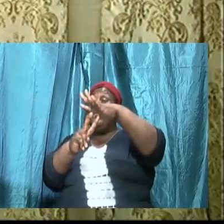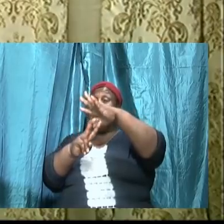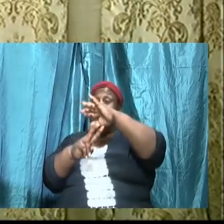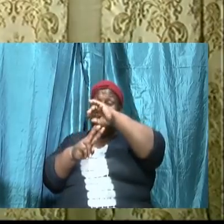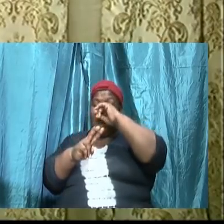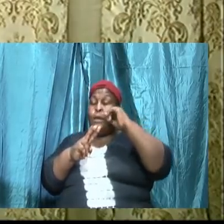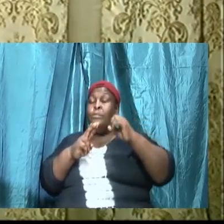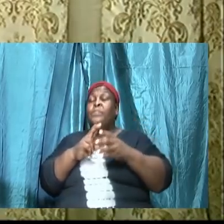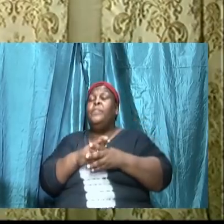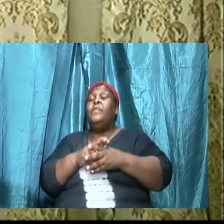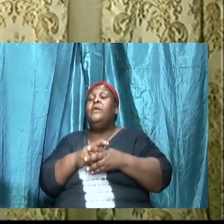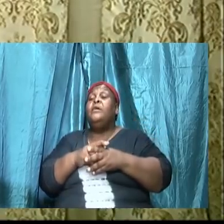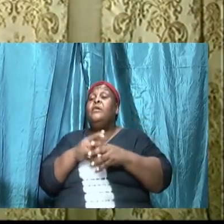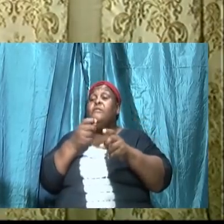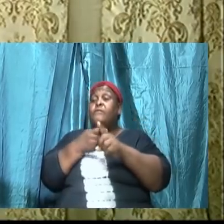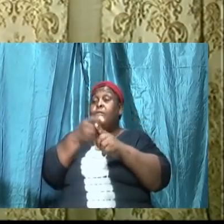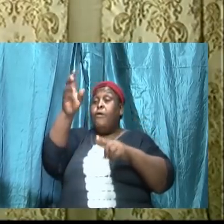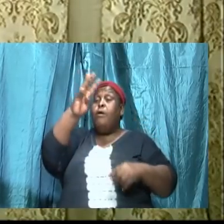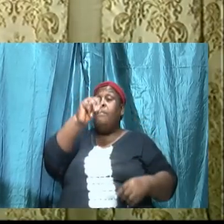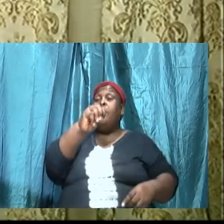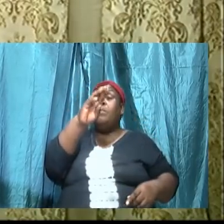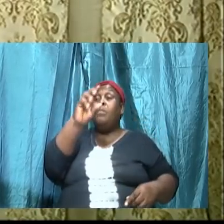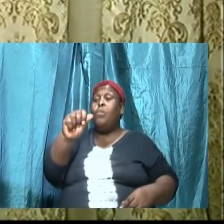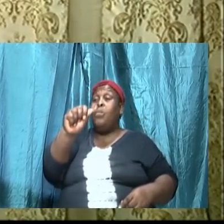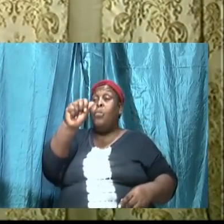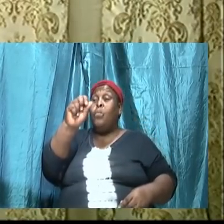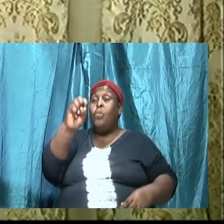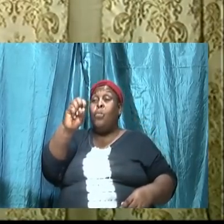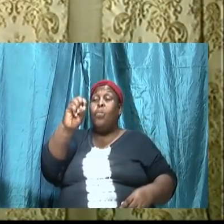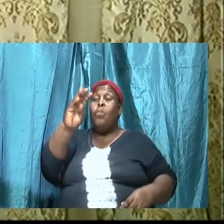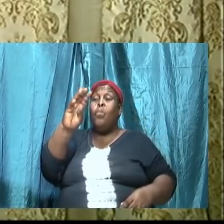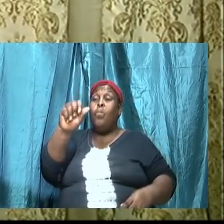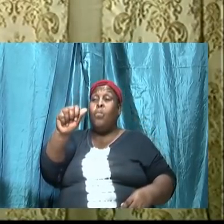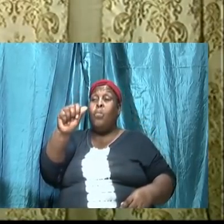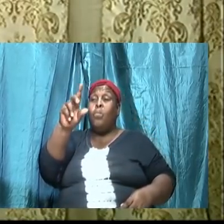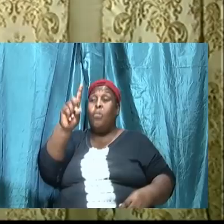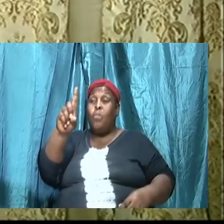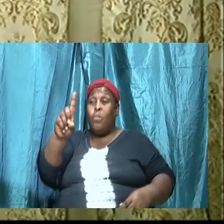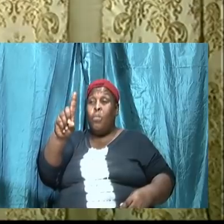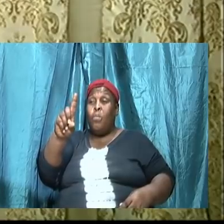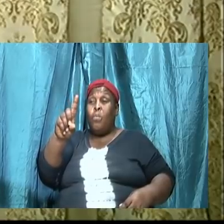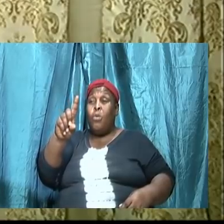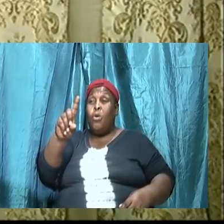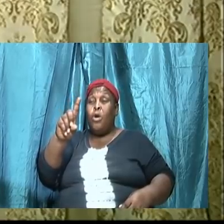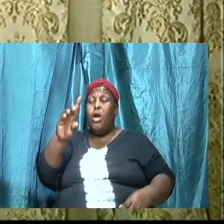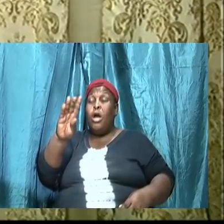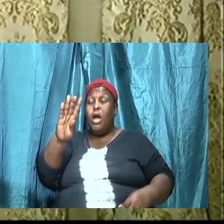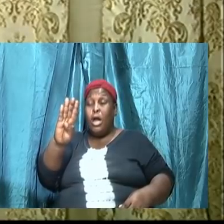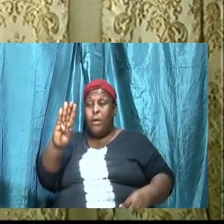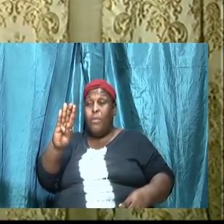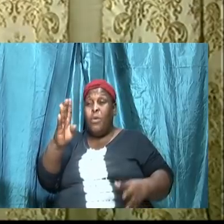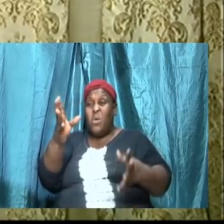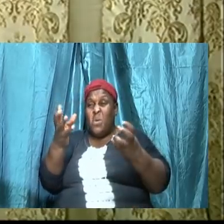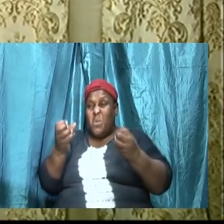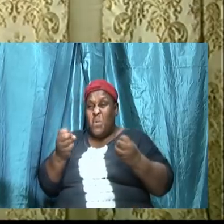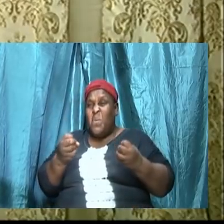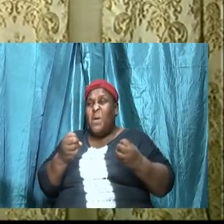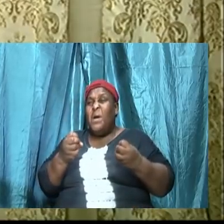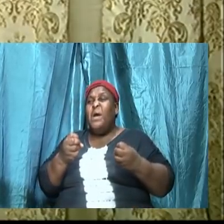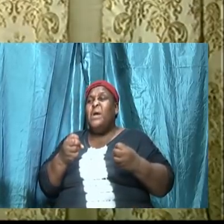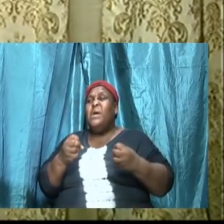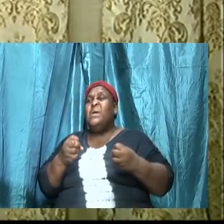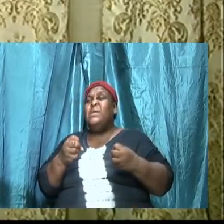king of Moab telling him that the king of Moab wanted him the prophet to curse